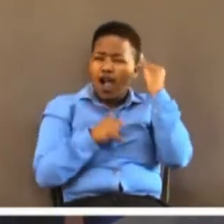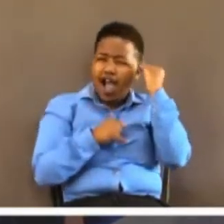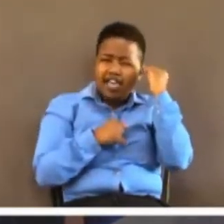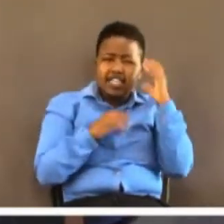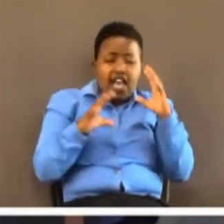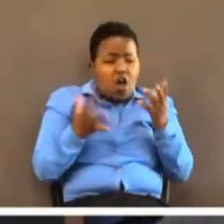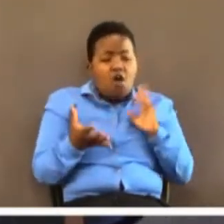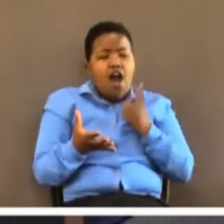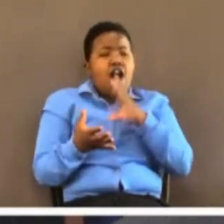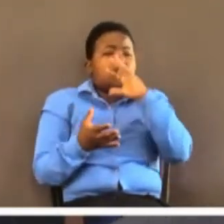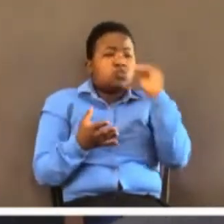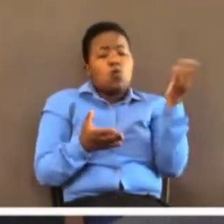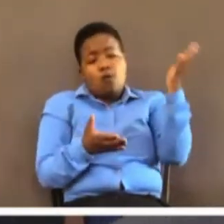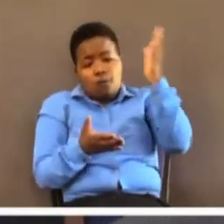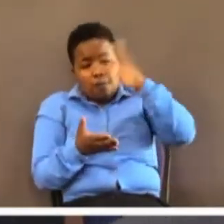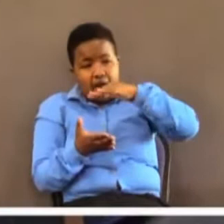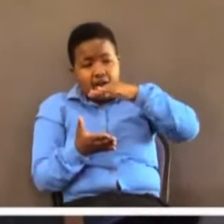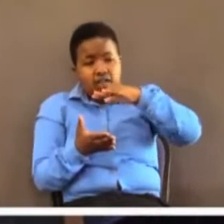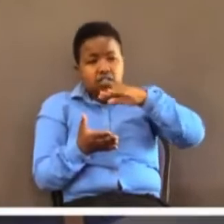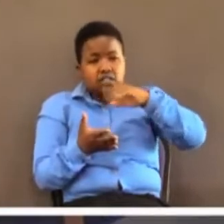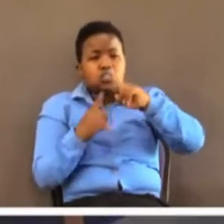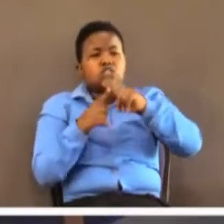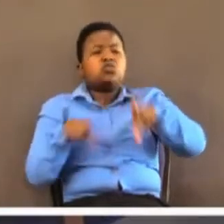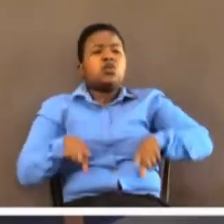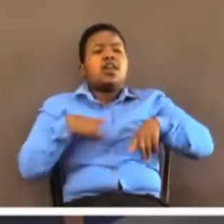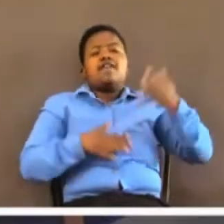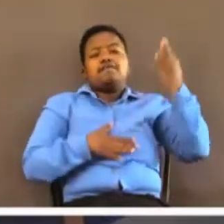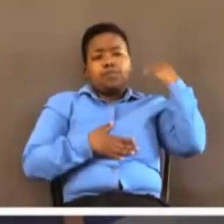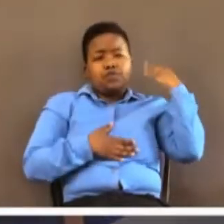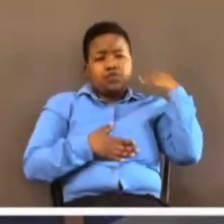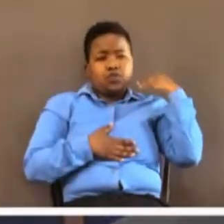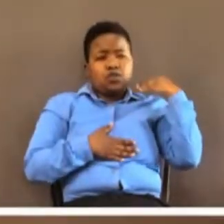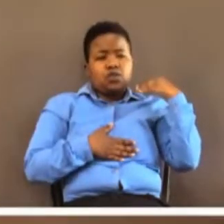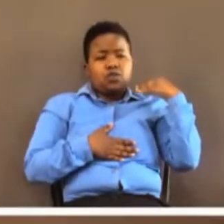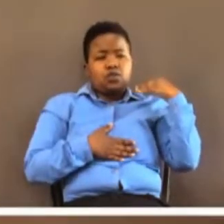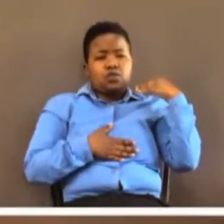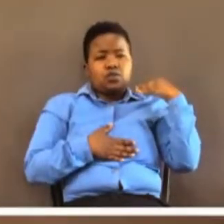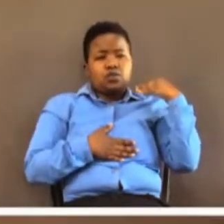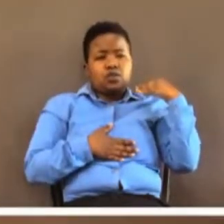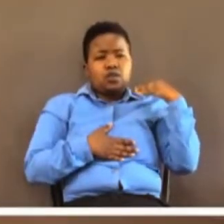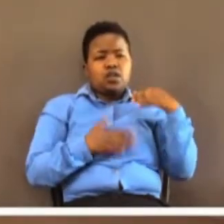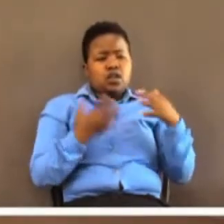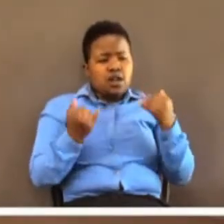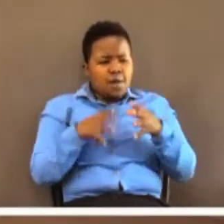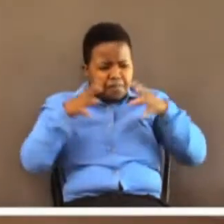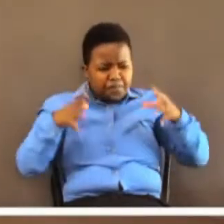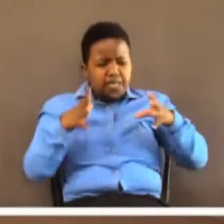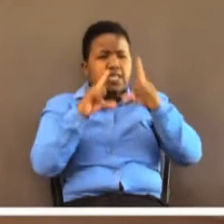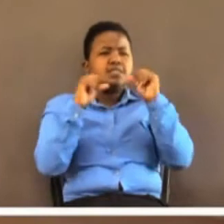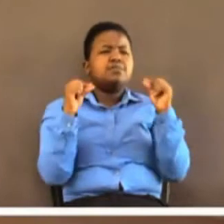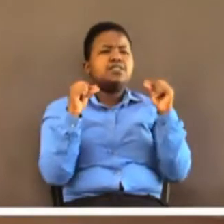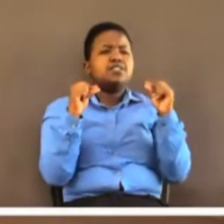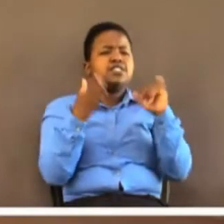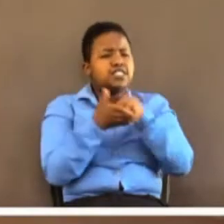going to get out of it. And this is why now the prophet is speaking to them. And the biggest message to them is,